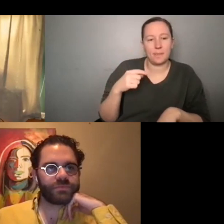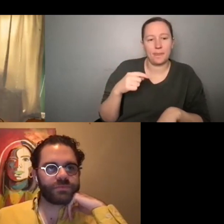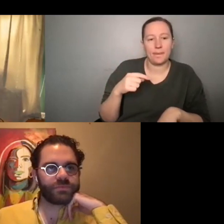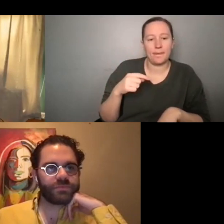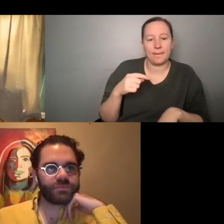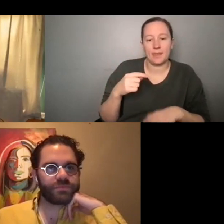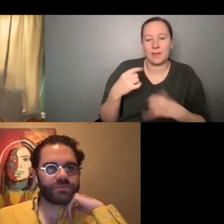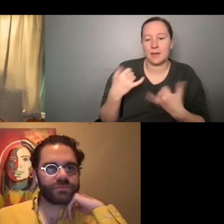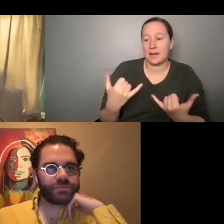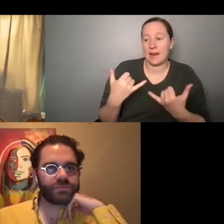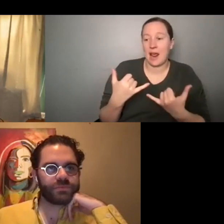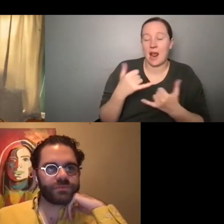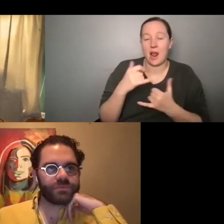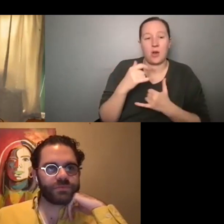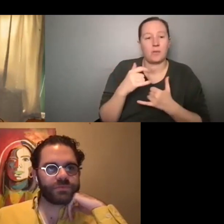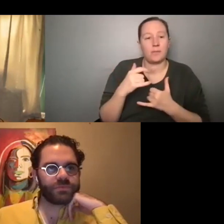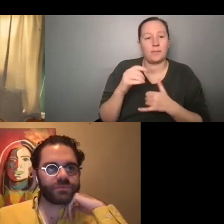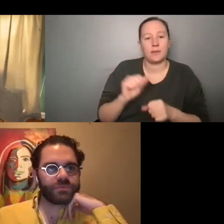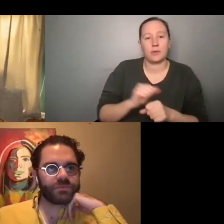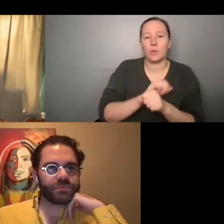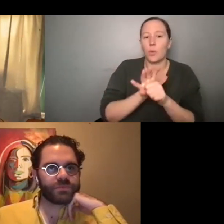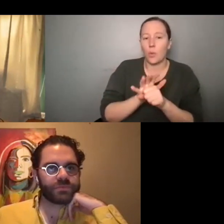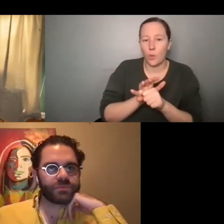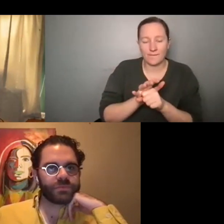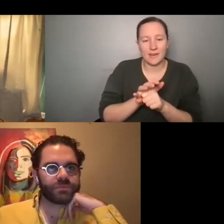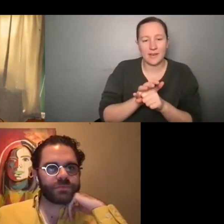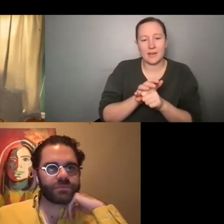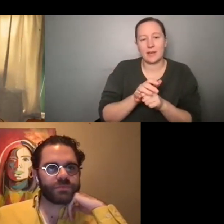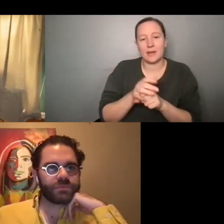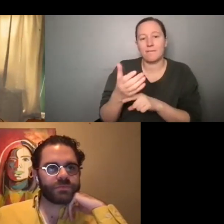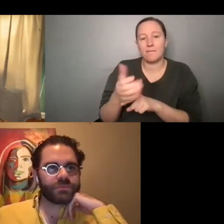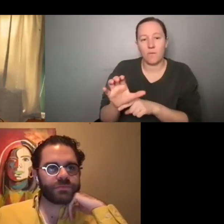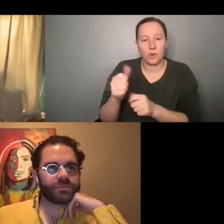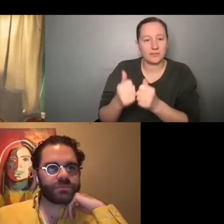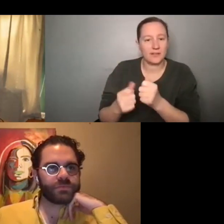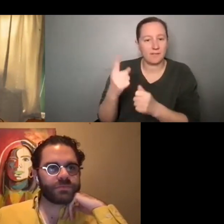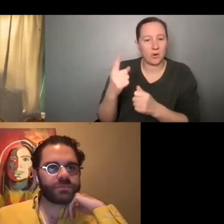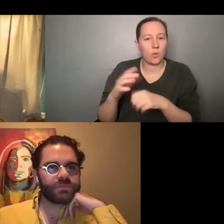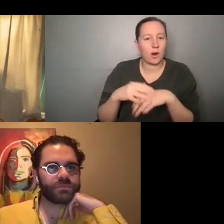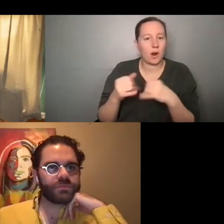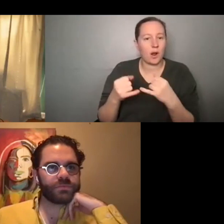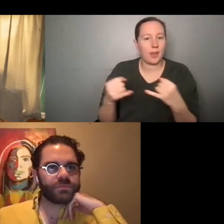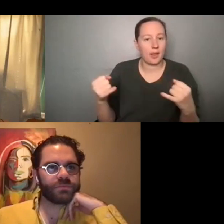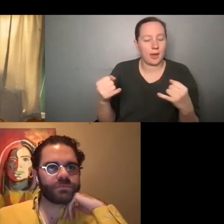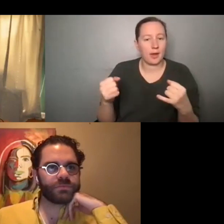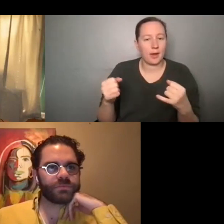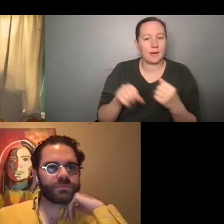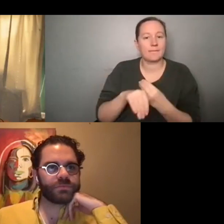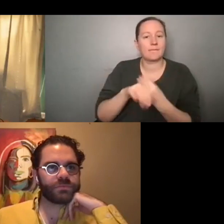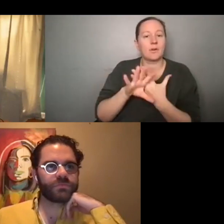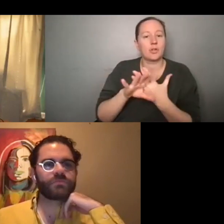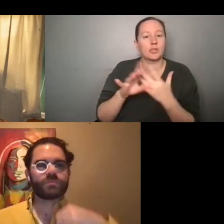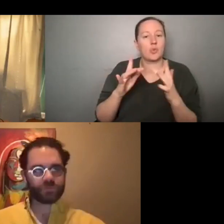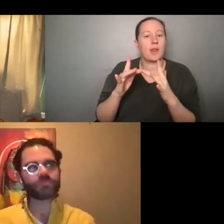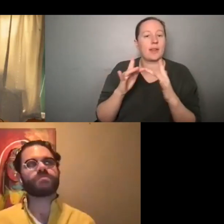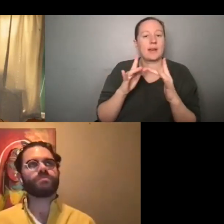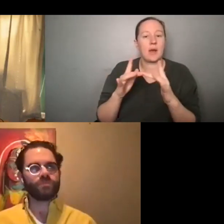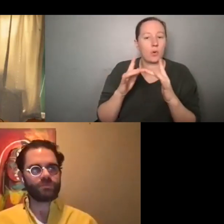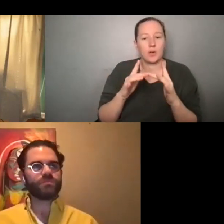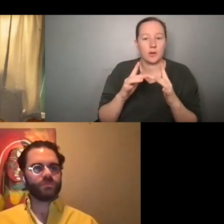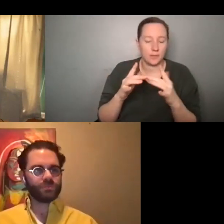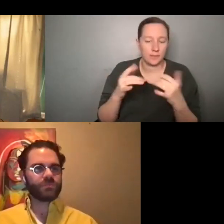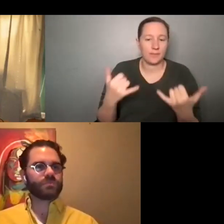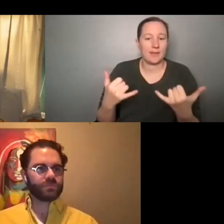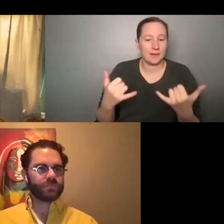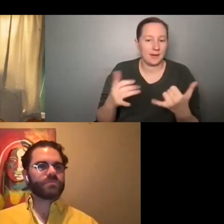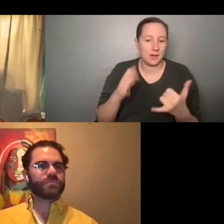of, um, you the pandemic put everyone online and I think the virtual networking is here